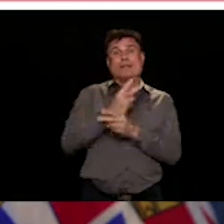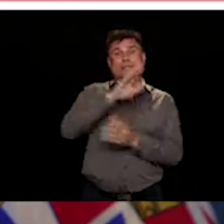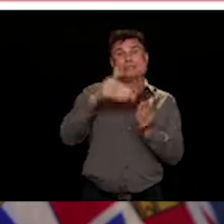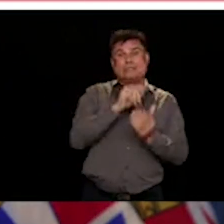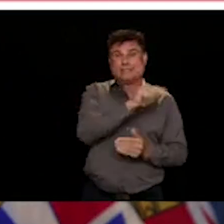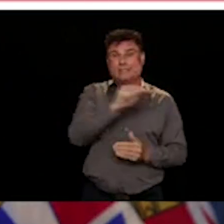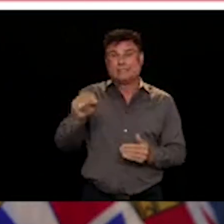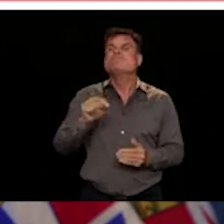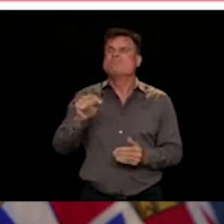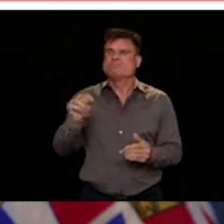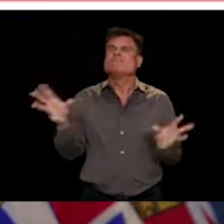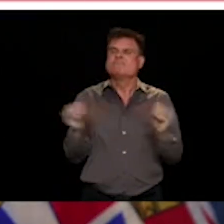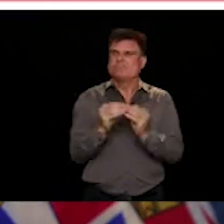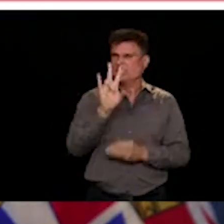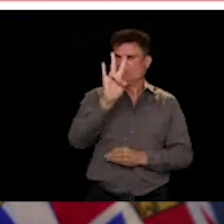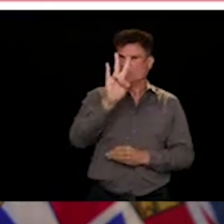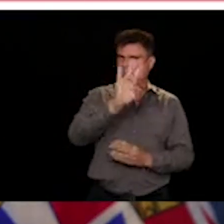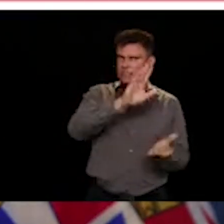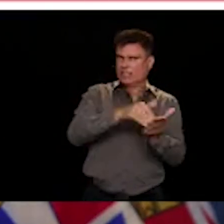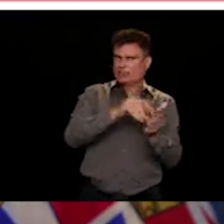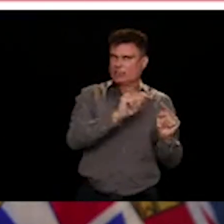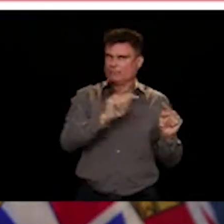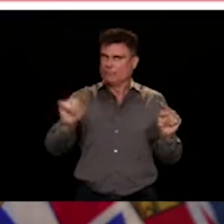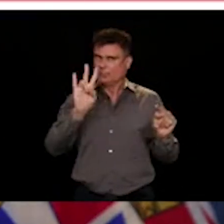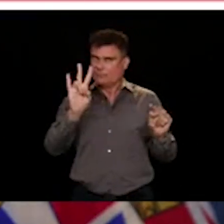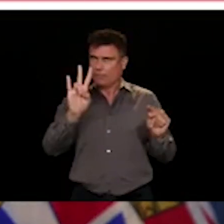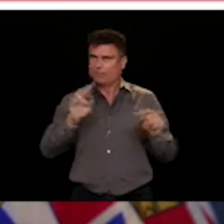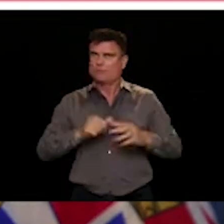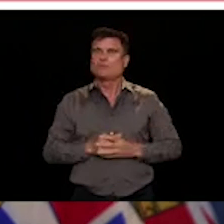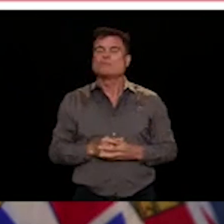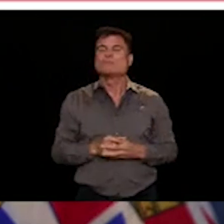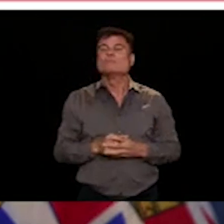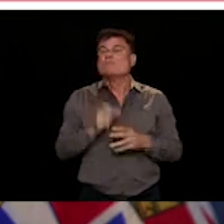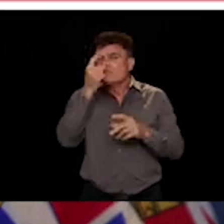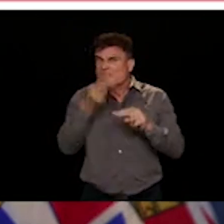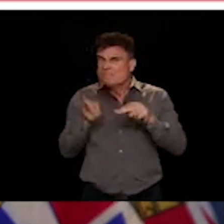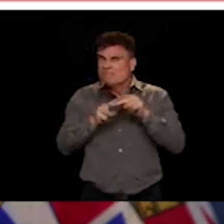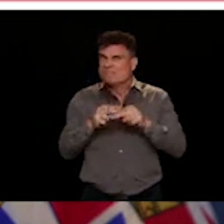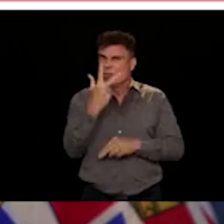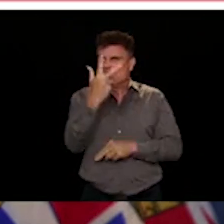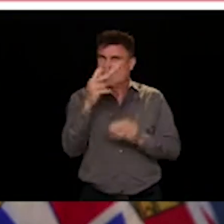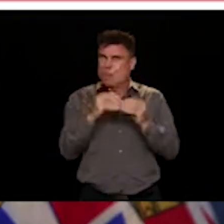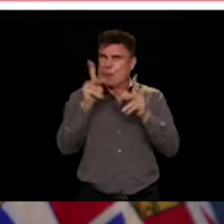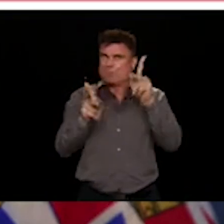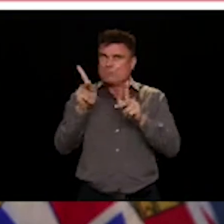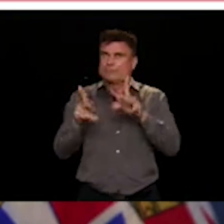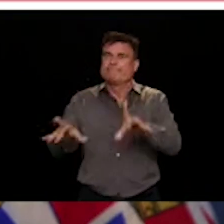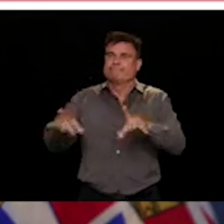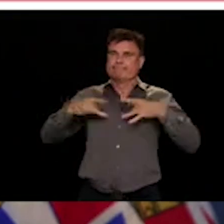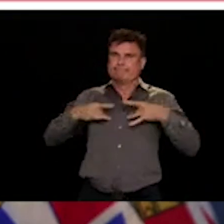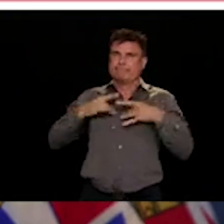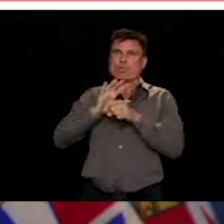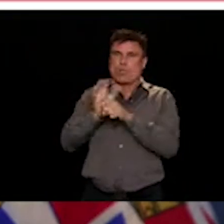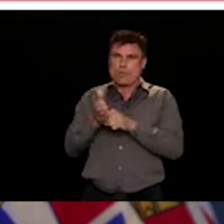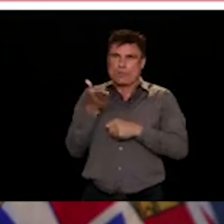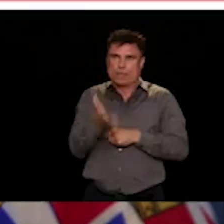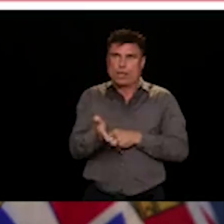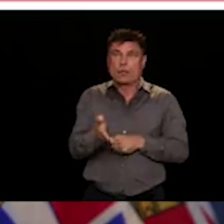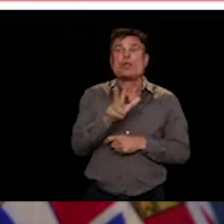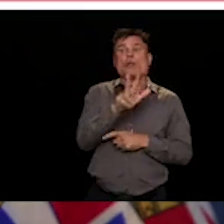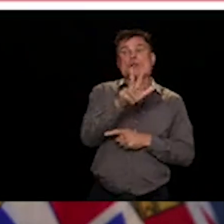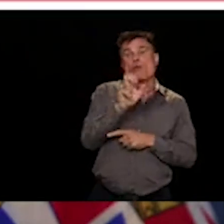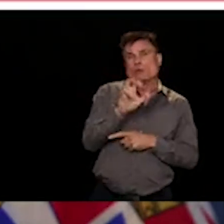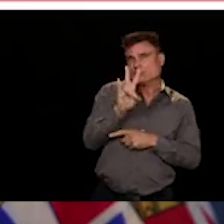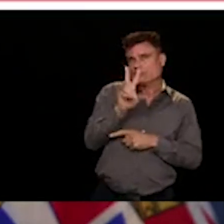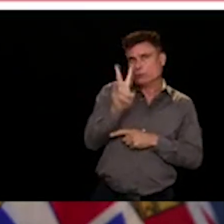increase of three residents affected to bring that total to 372 residents of long-term